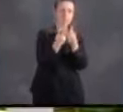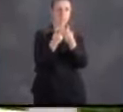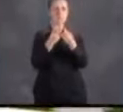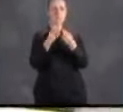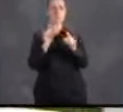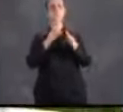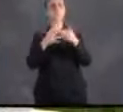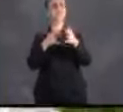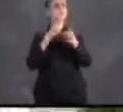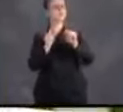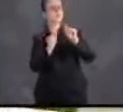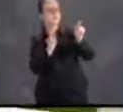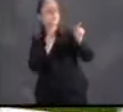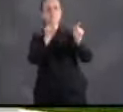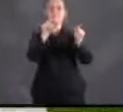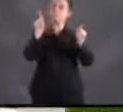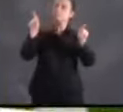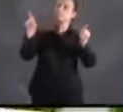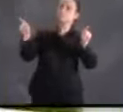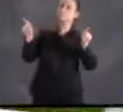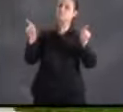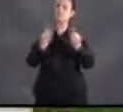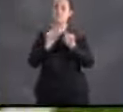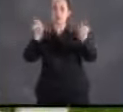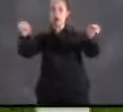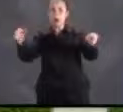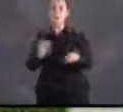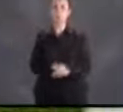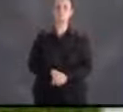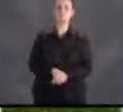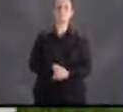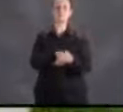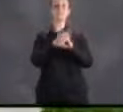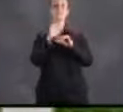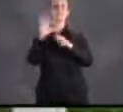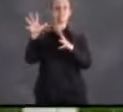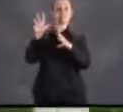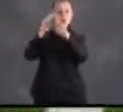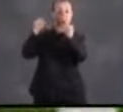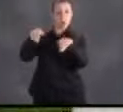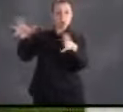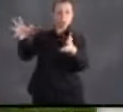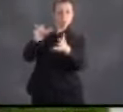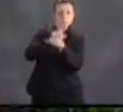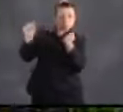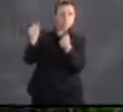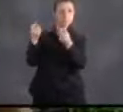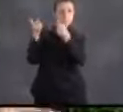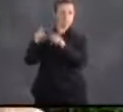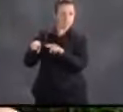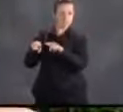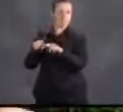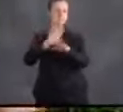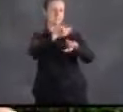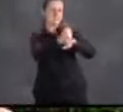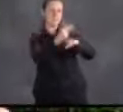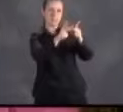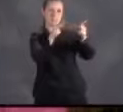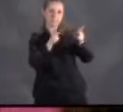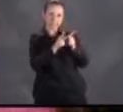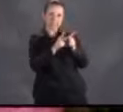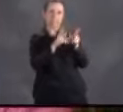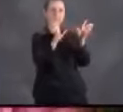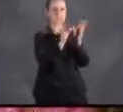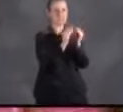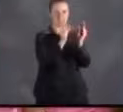wherever they are. In case your home is affected by the disaster, designate a meeting place away from home where